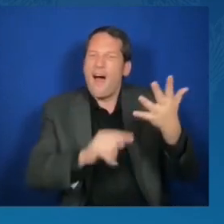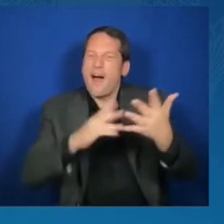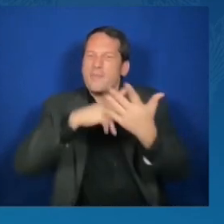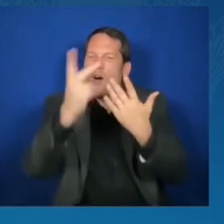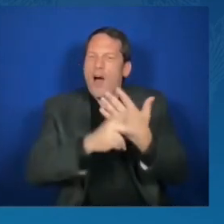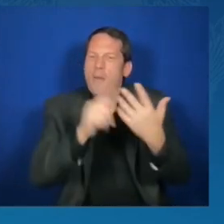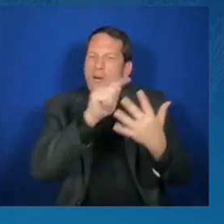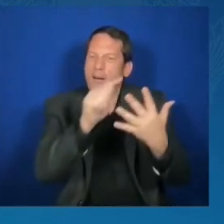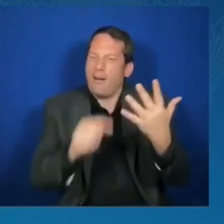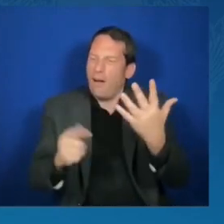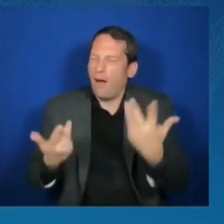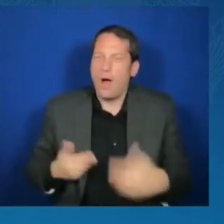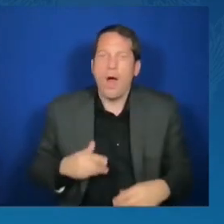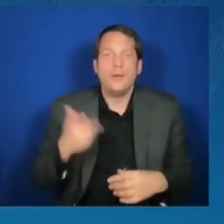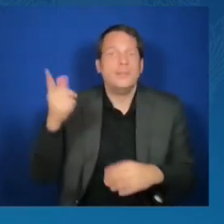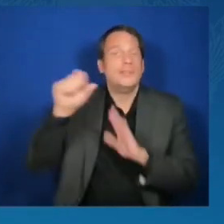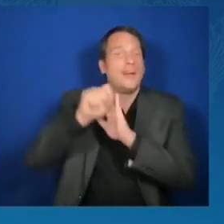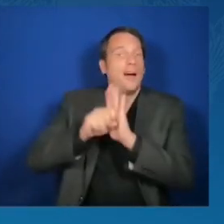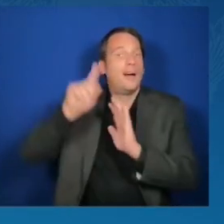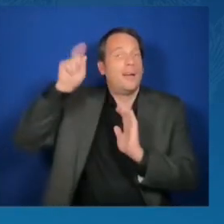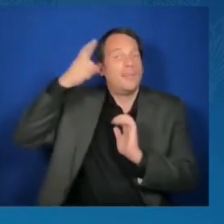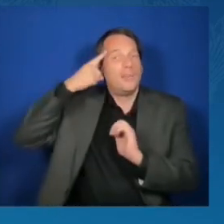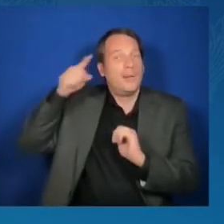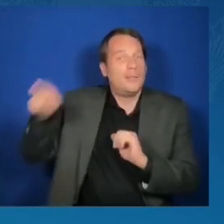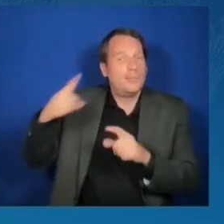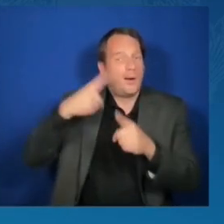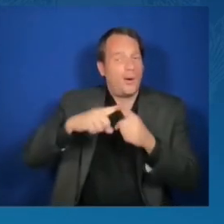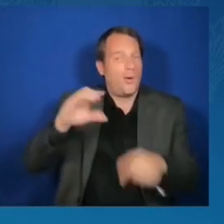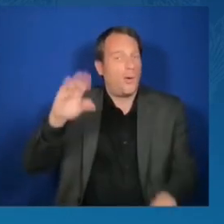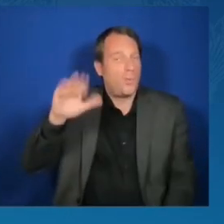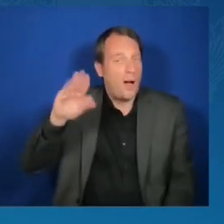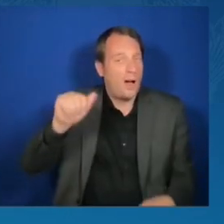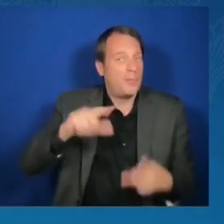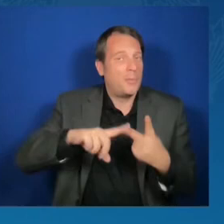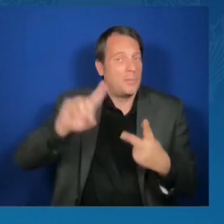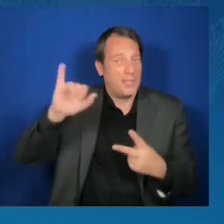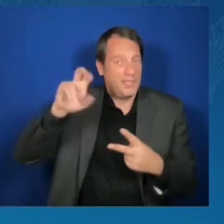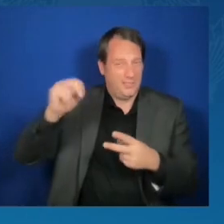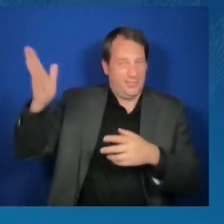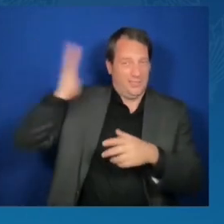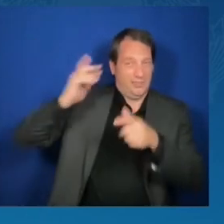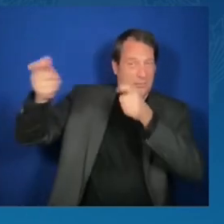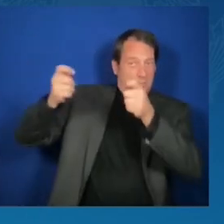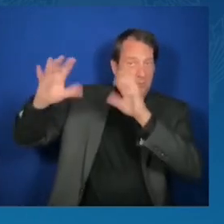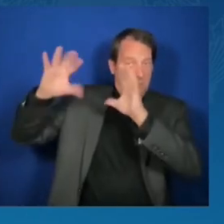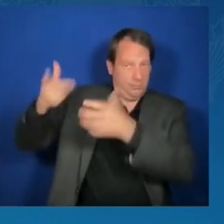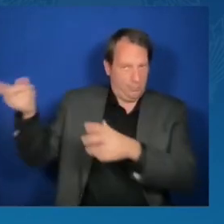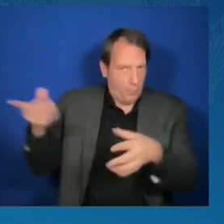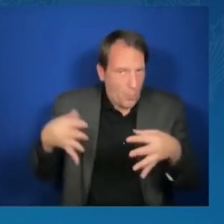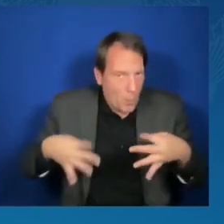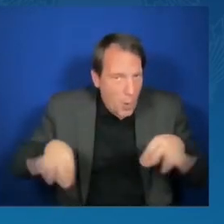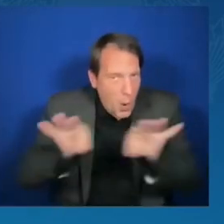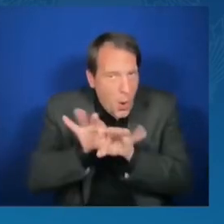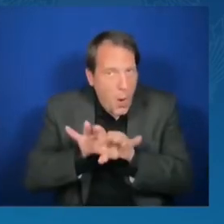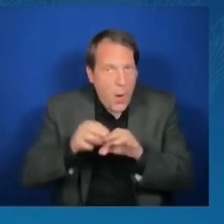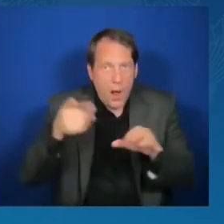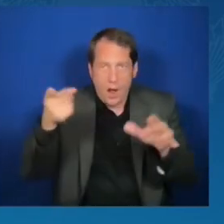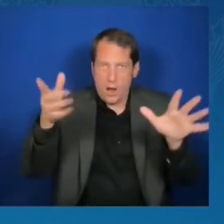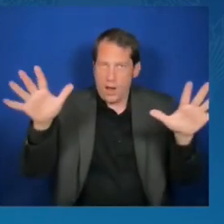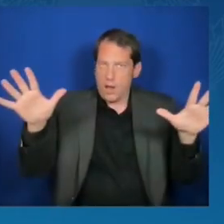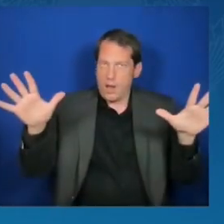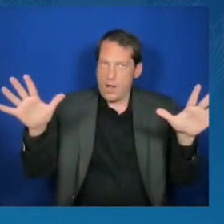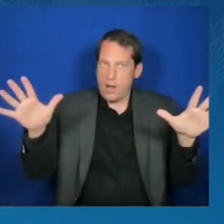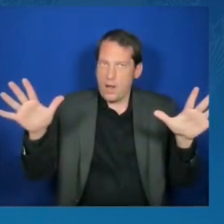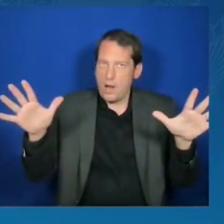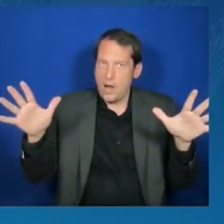vital for making these connections, creating these connections, and building new networks among